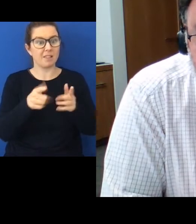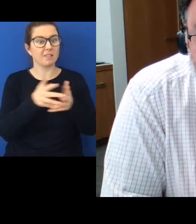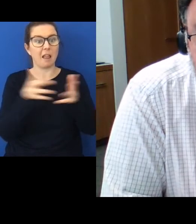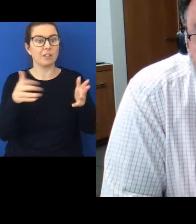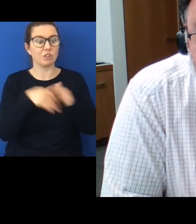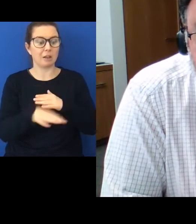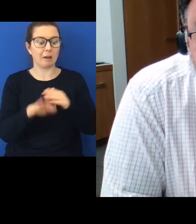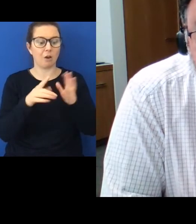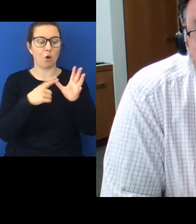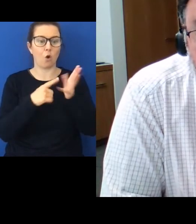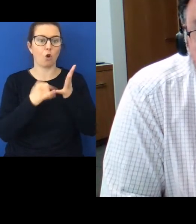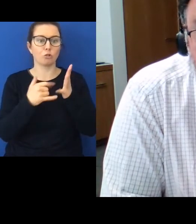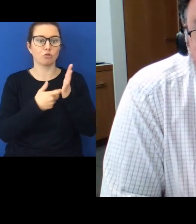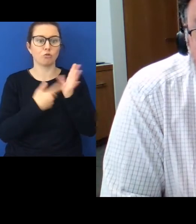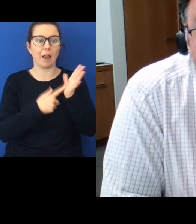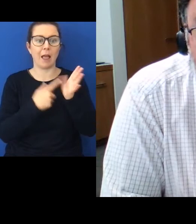understand it,